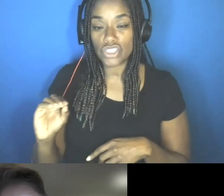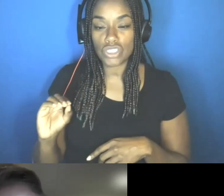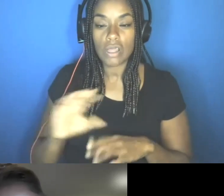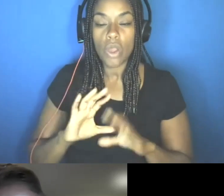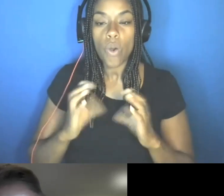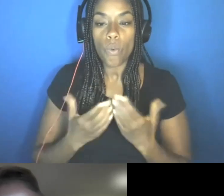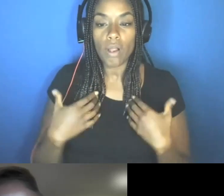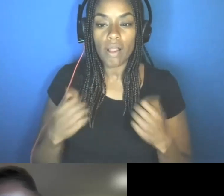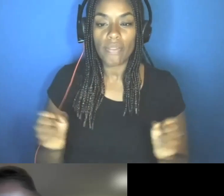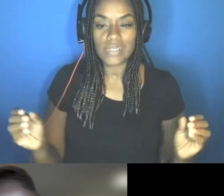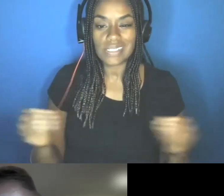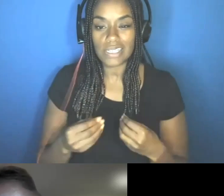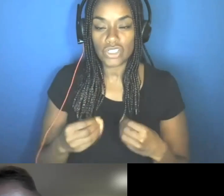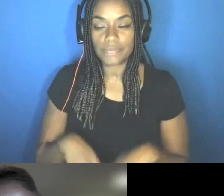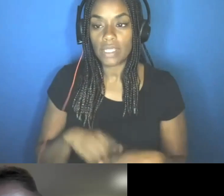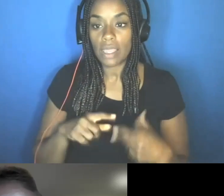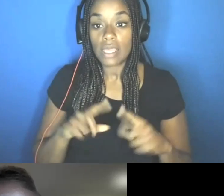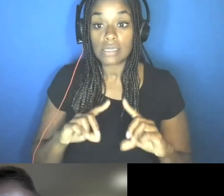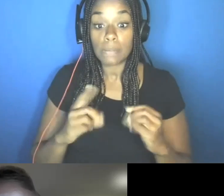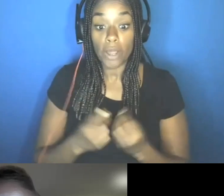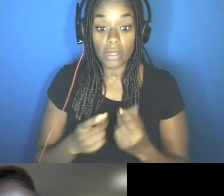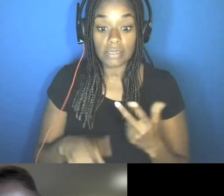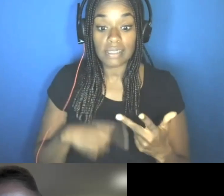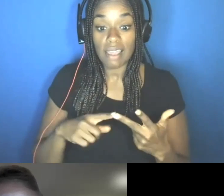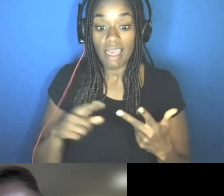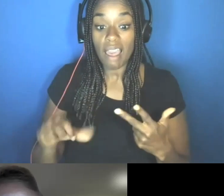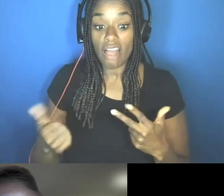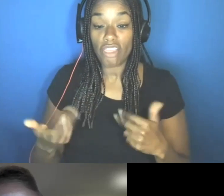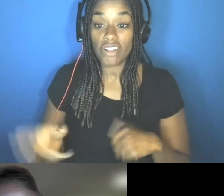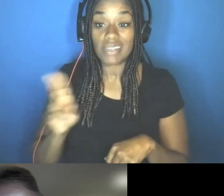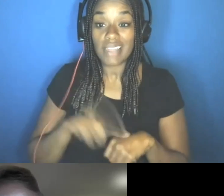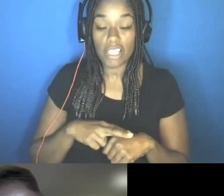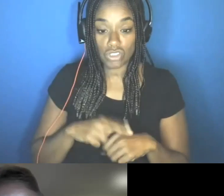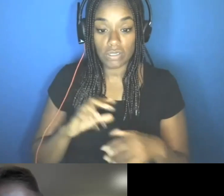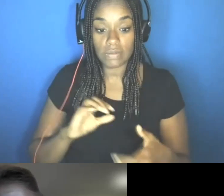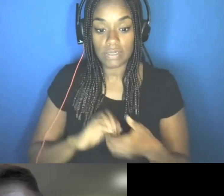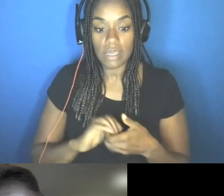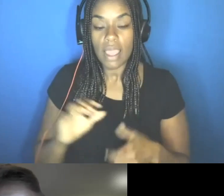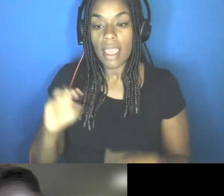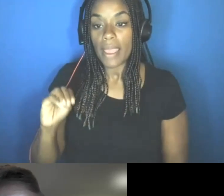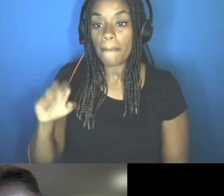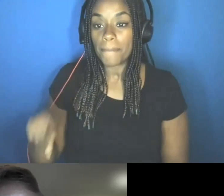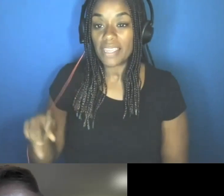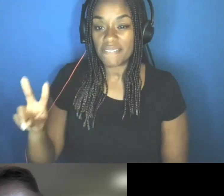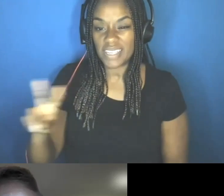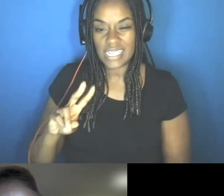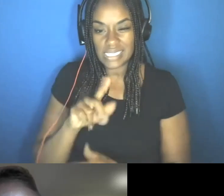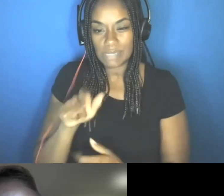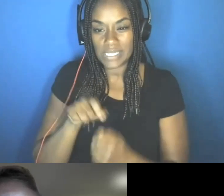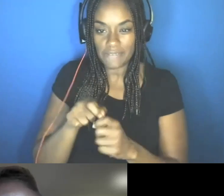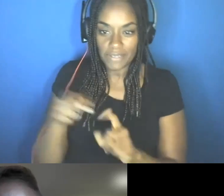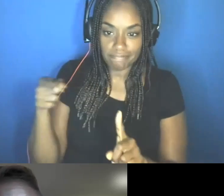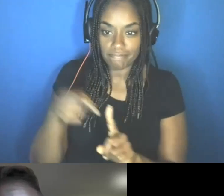and other, uh, national bodies felt MPV, which is more specific to the disease condition,